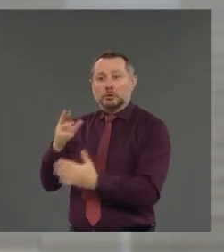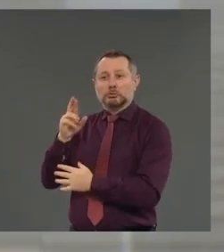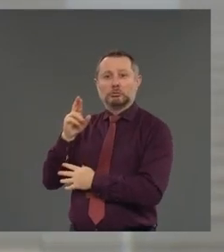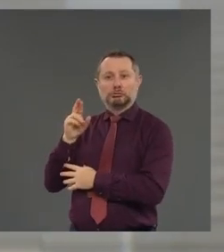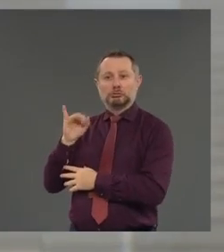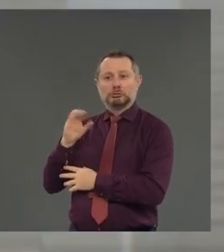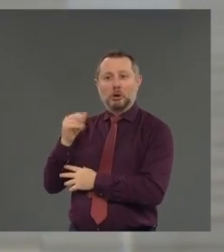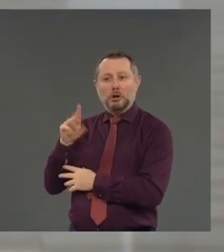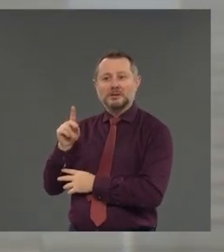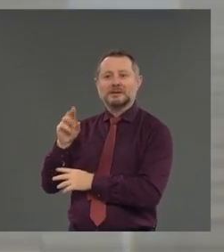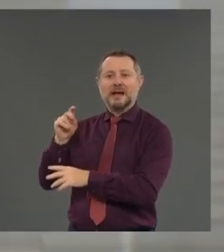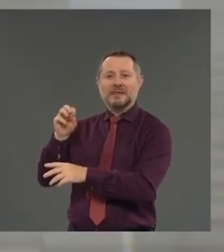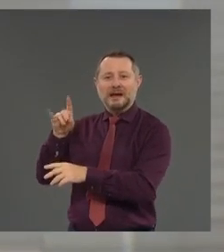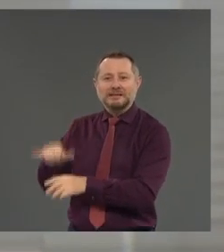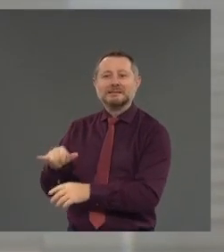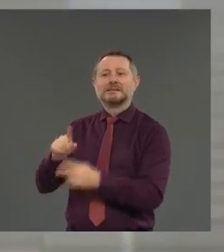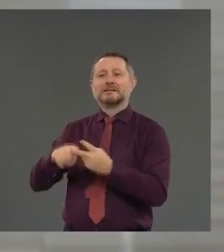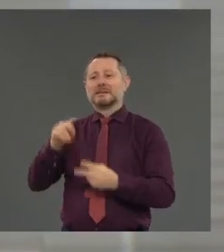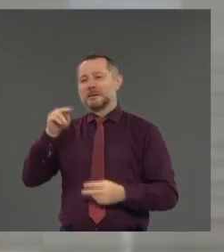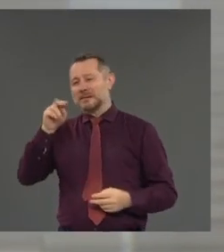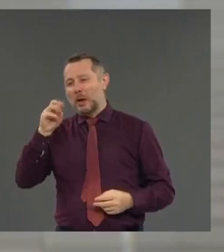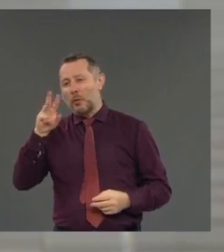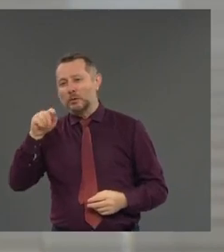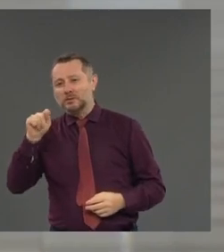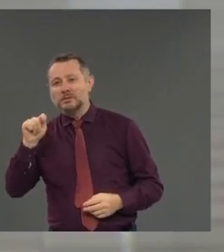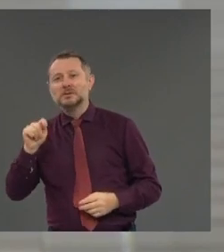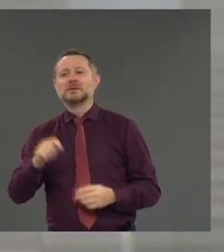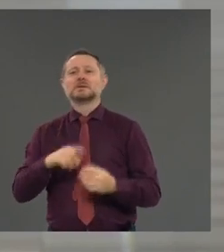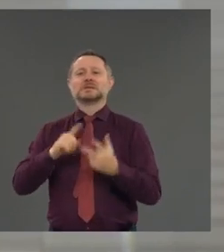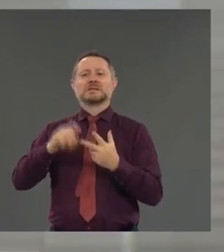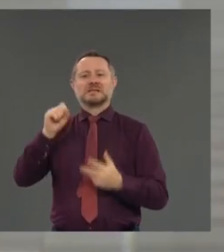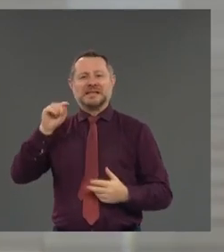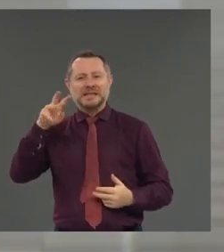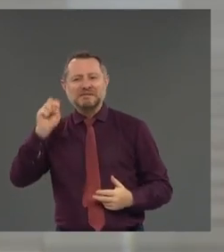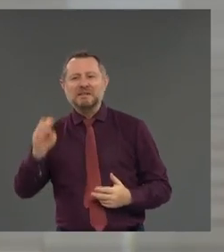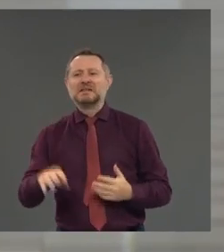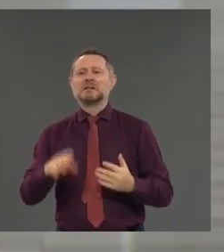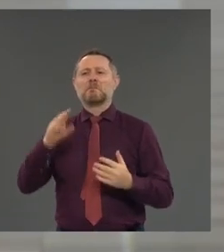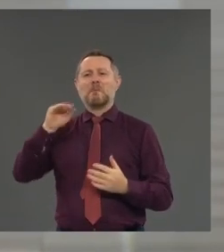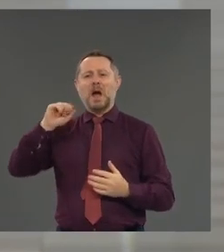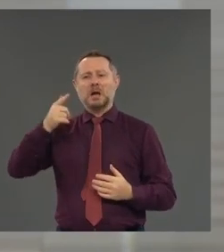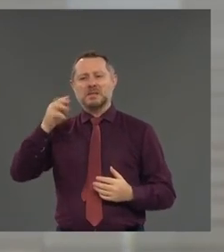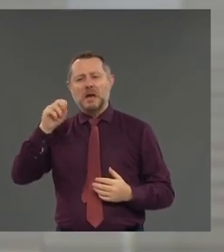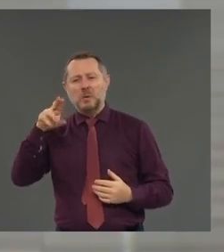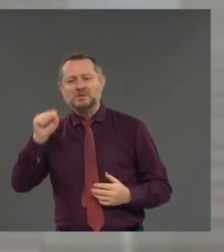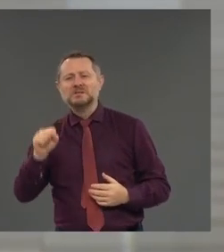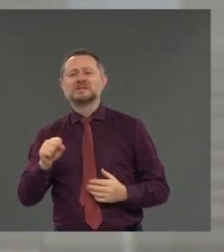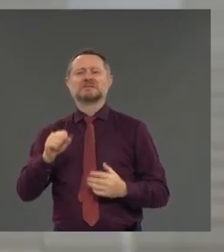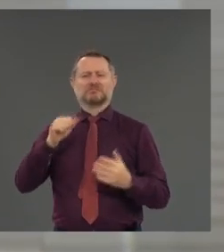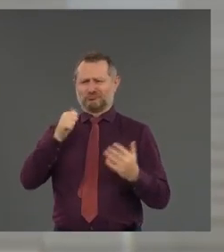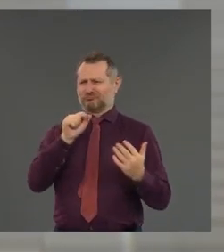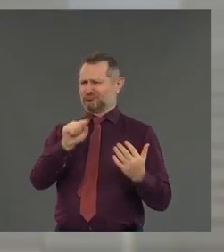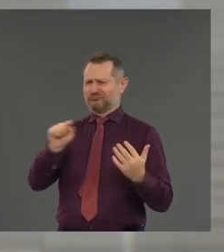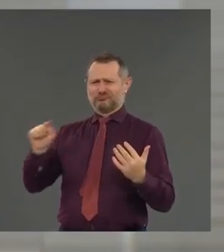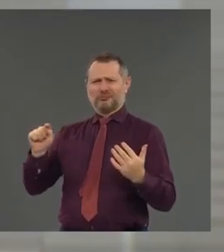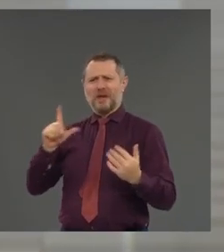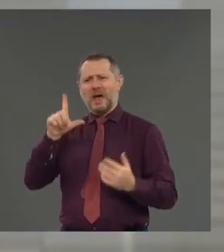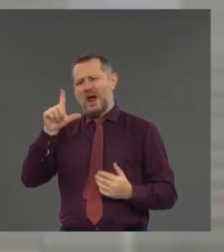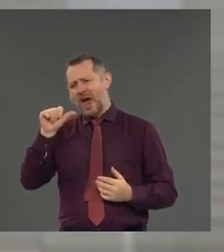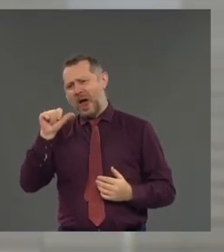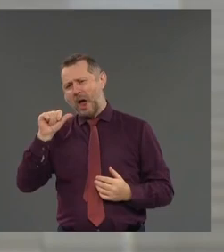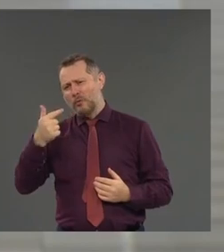Erickson and Stuart Steeves, the CEO of LaGuardia Gateway Partners. LaGuardia Gateway Partners, congratulations.